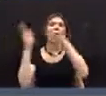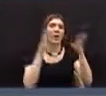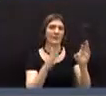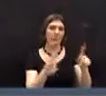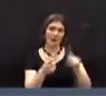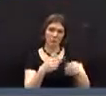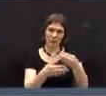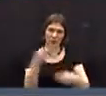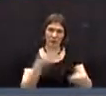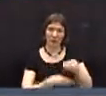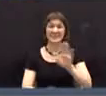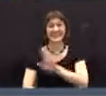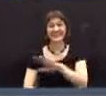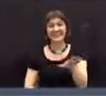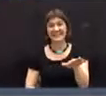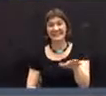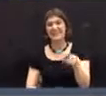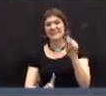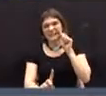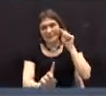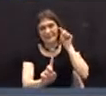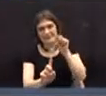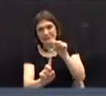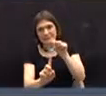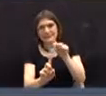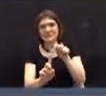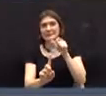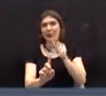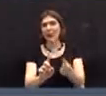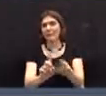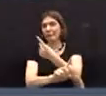And let's limit ourselves to that issue.